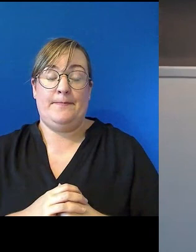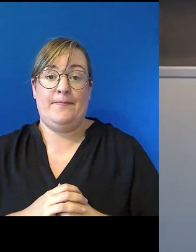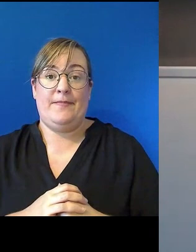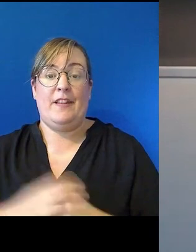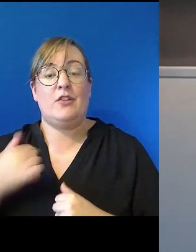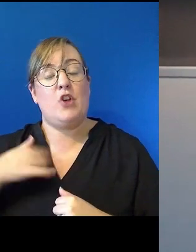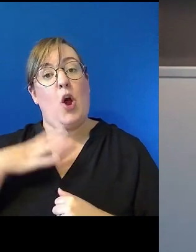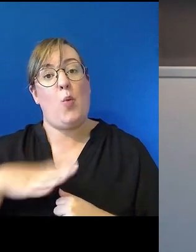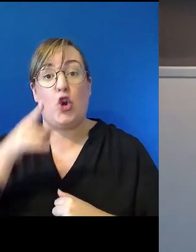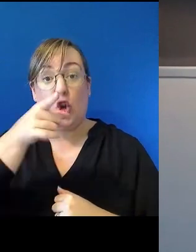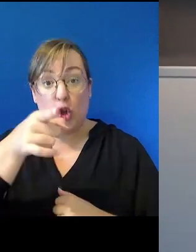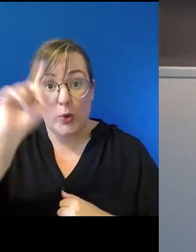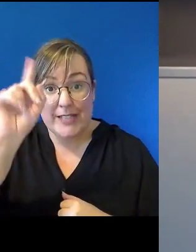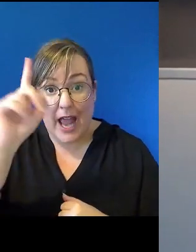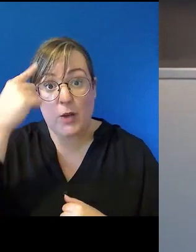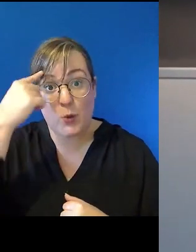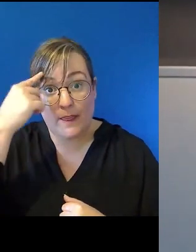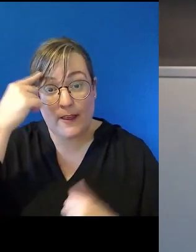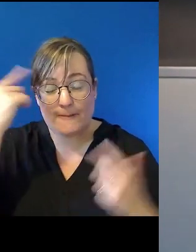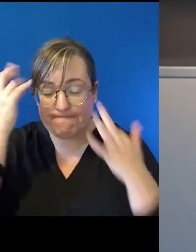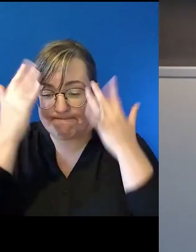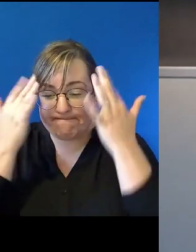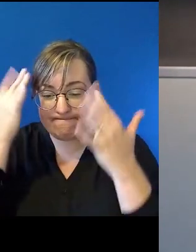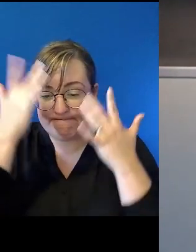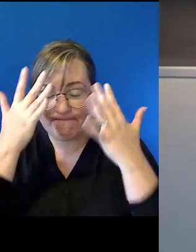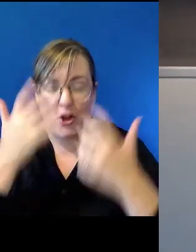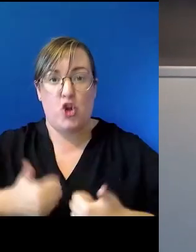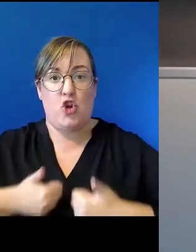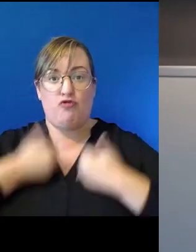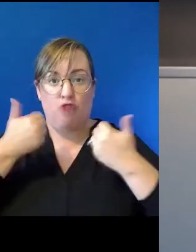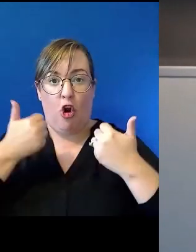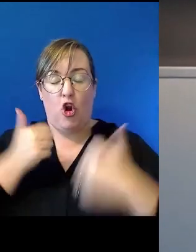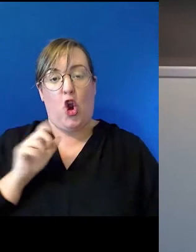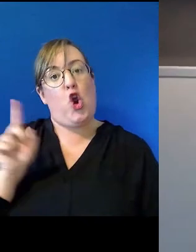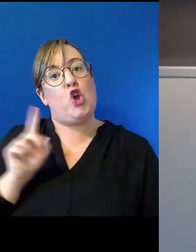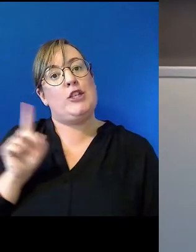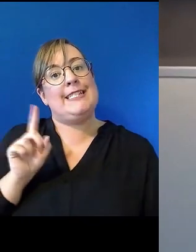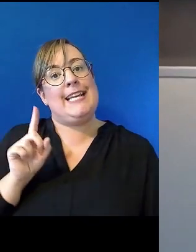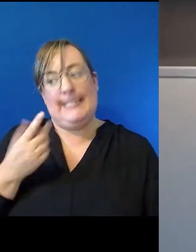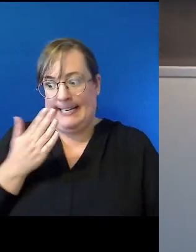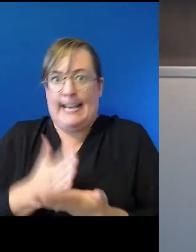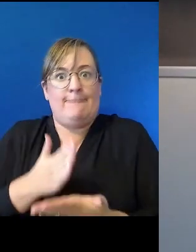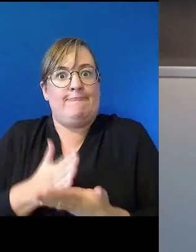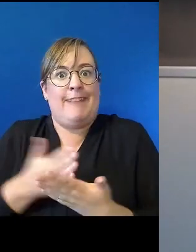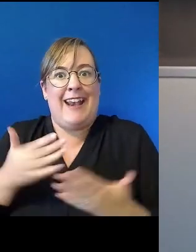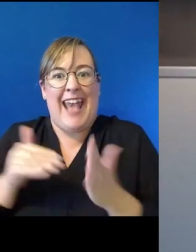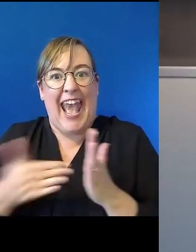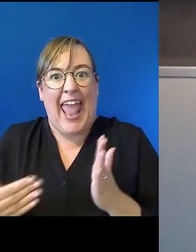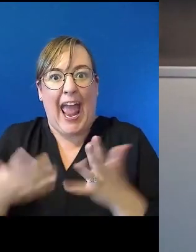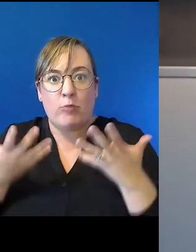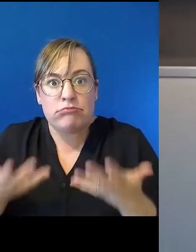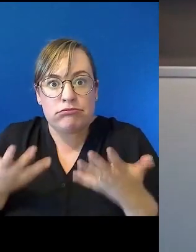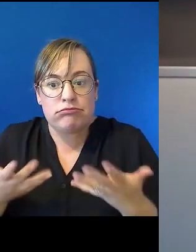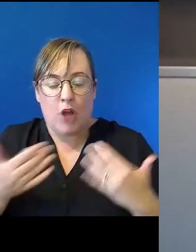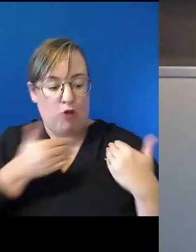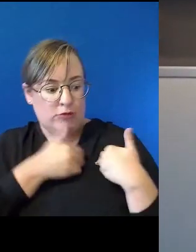conference to consider how they bring their own sense of urgency to the task and their own sense of responsibility